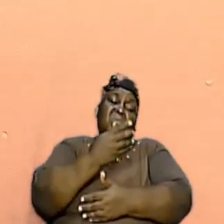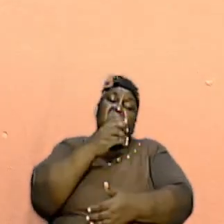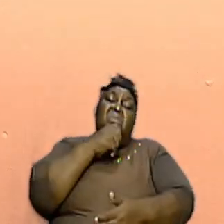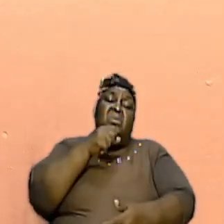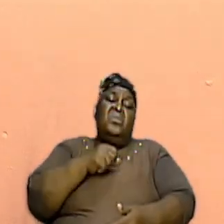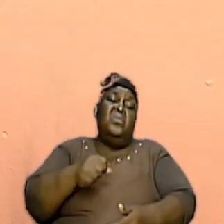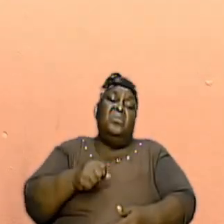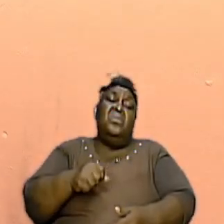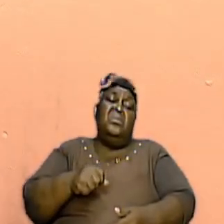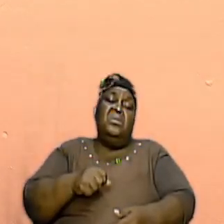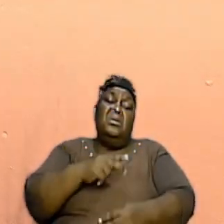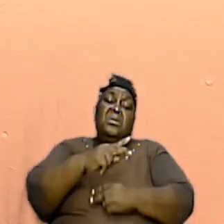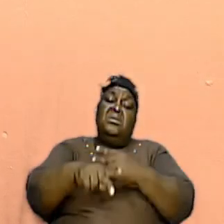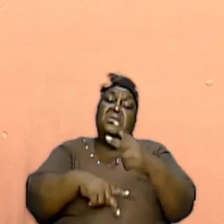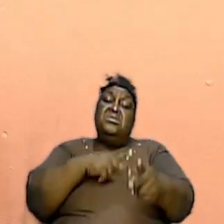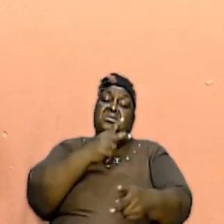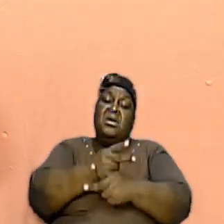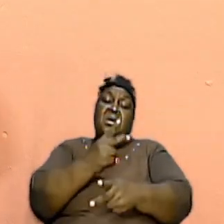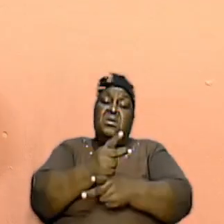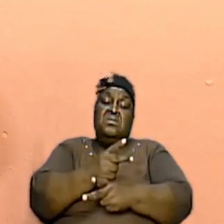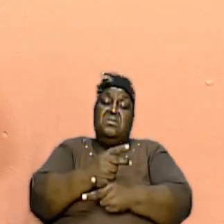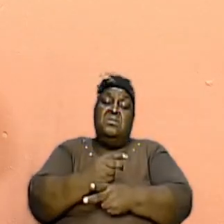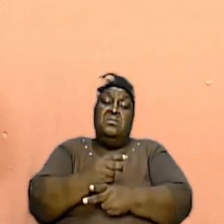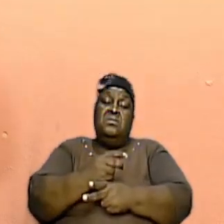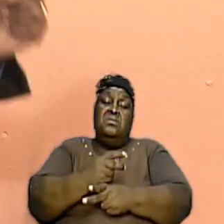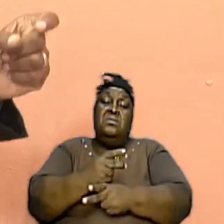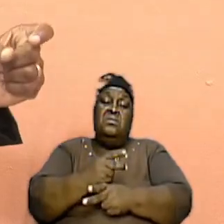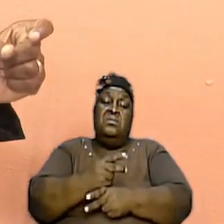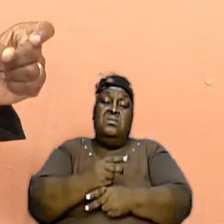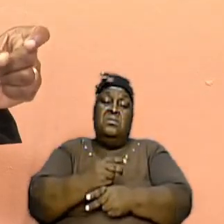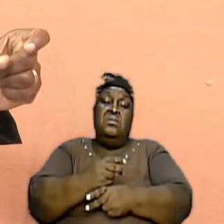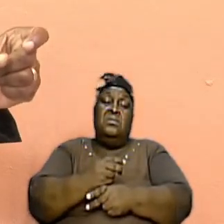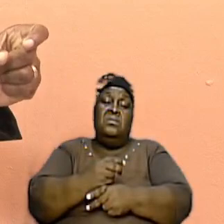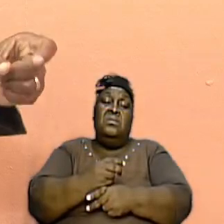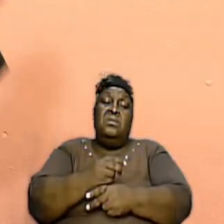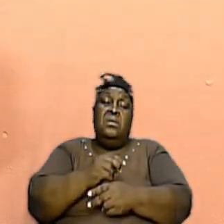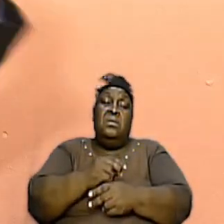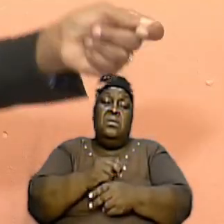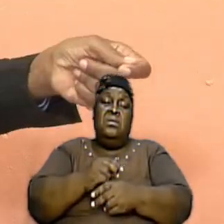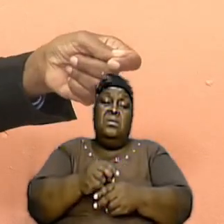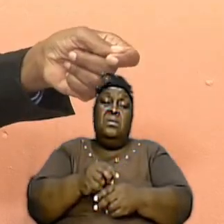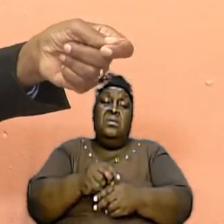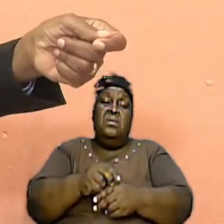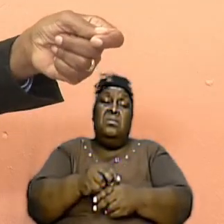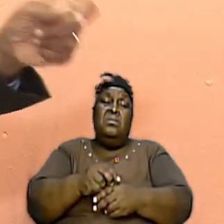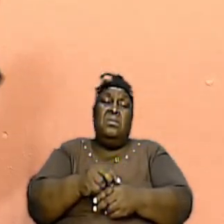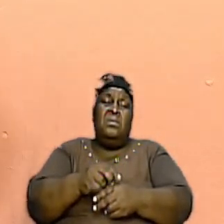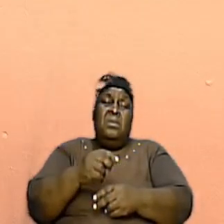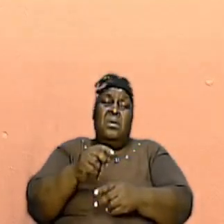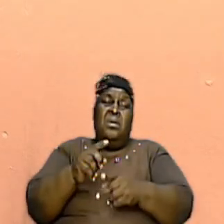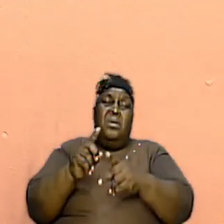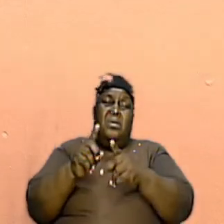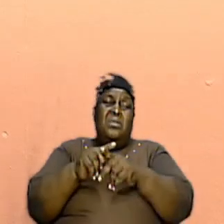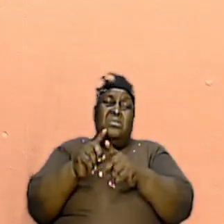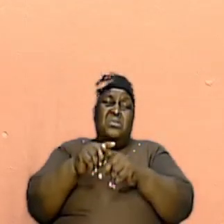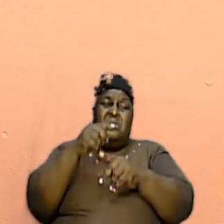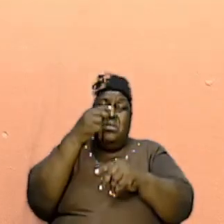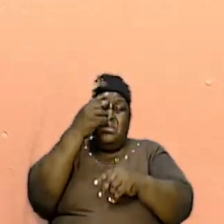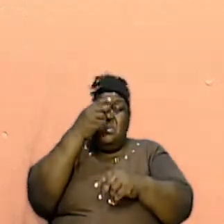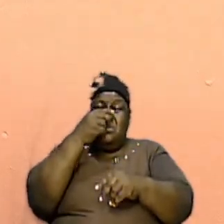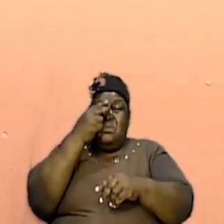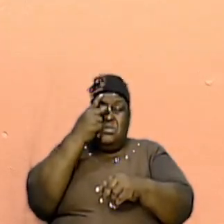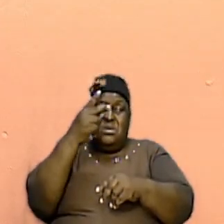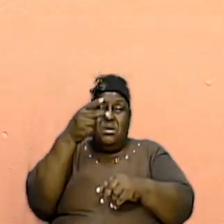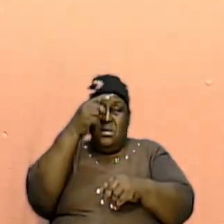kind so don't believe that because you see the rough part of God in the Old Testament you also see his good part but we are in a delusion